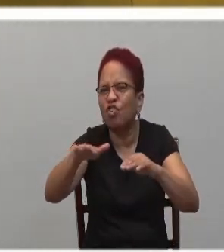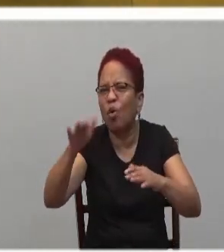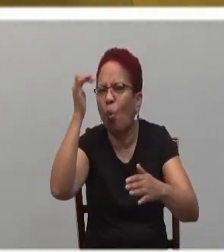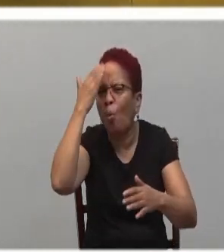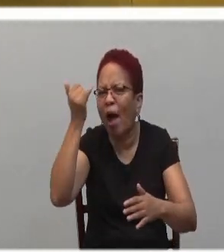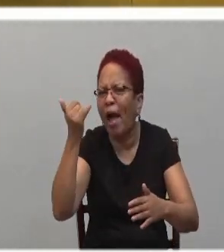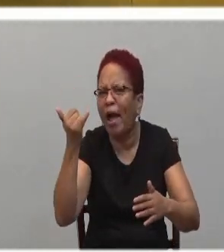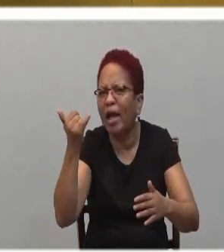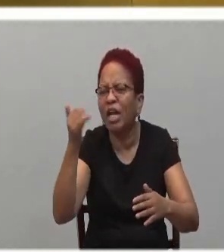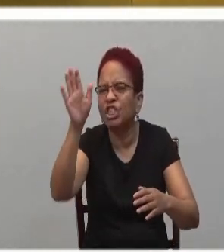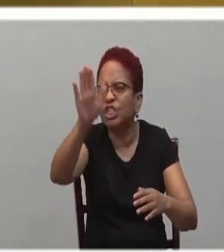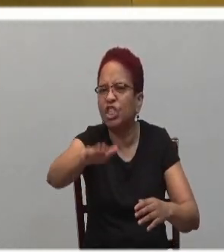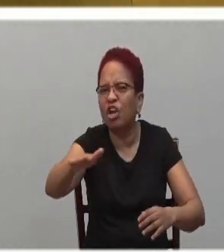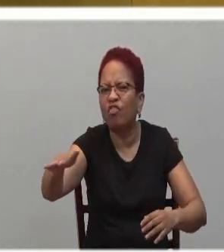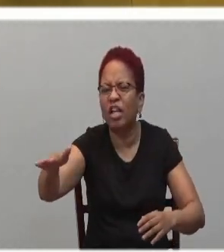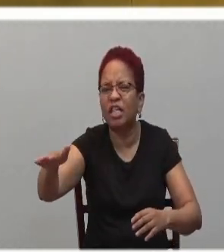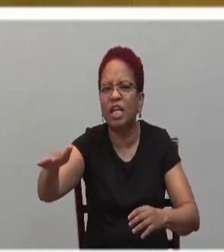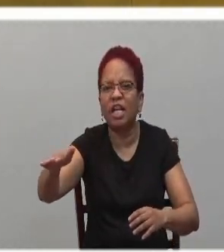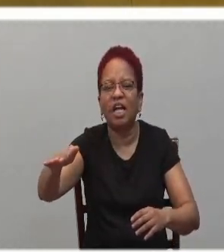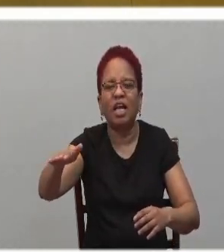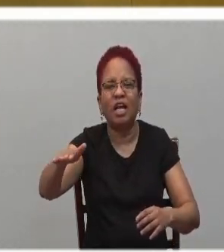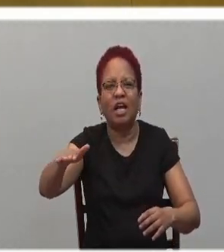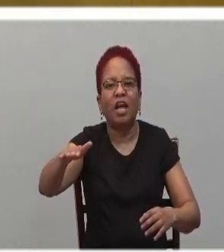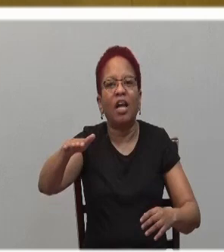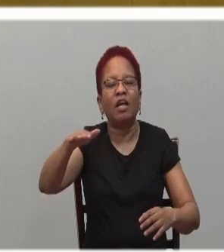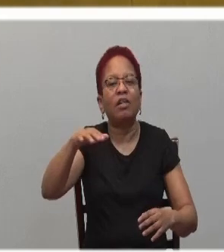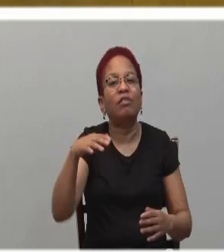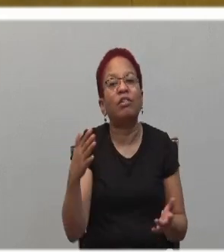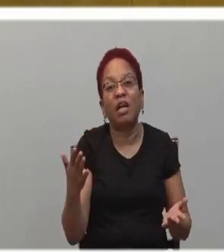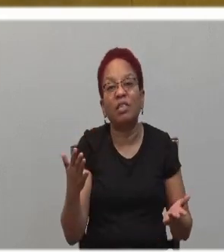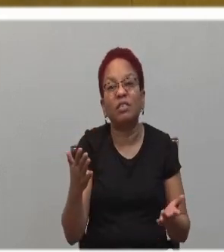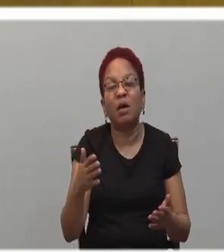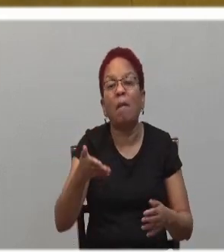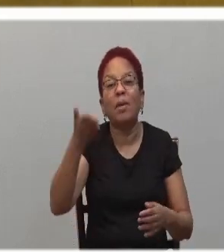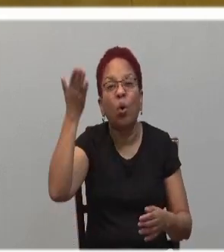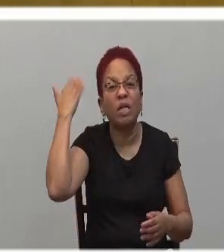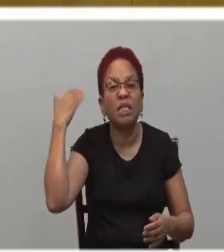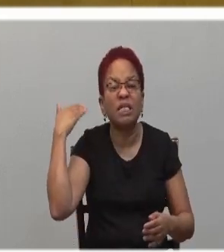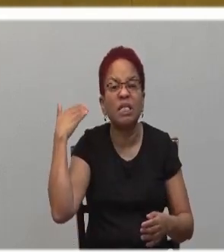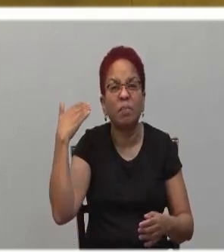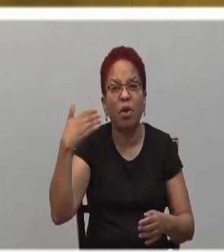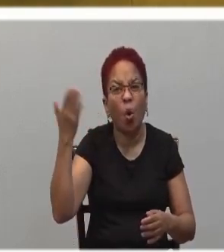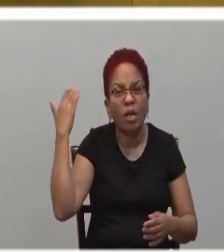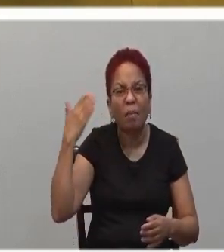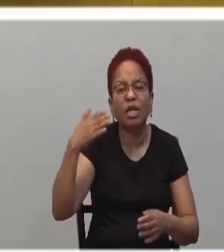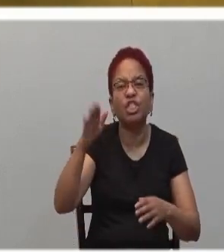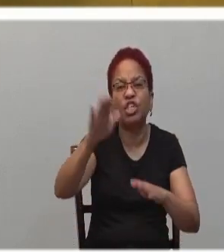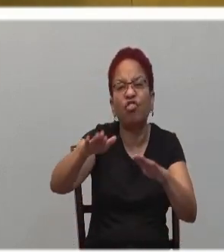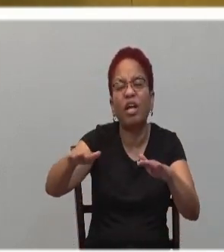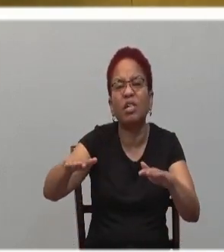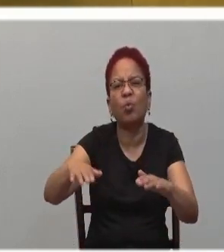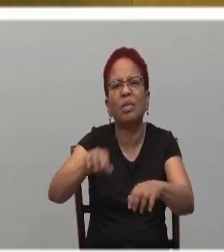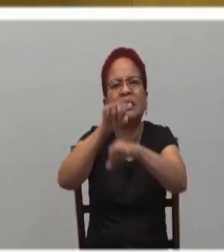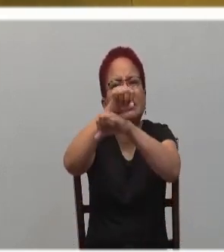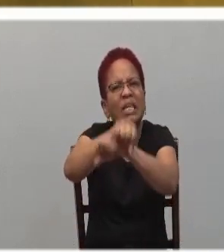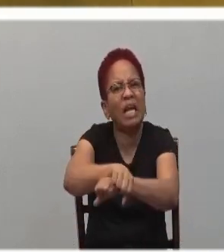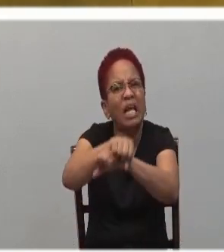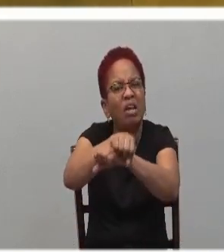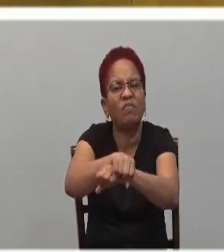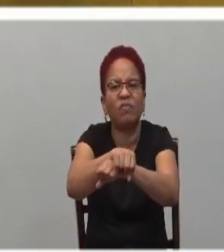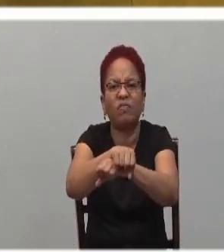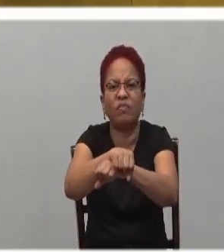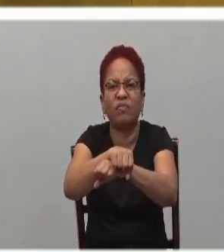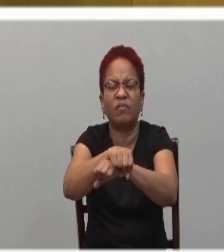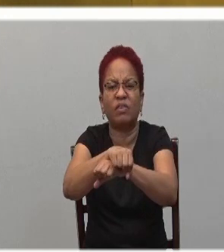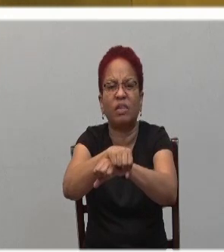ancient Middle East had the status of slaves. Children, 60% of them die before